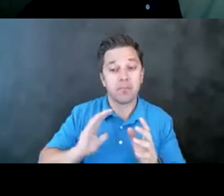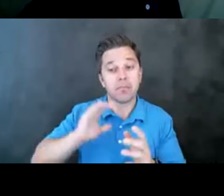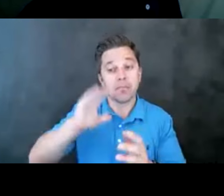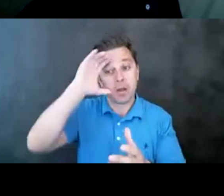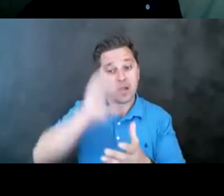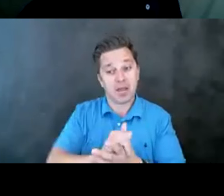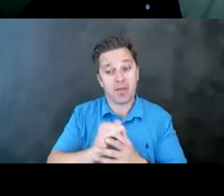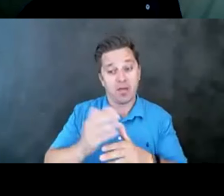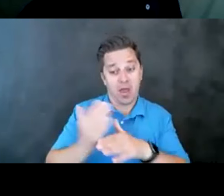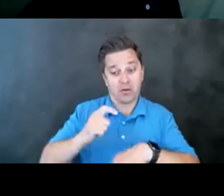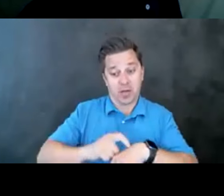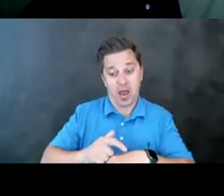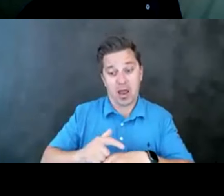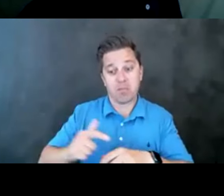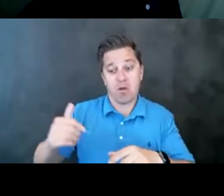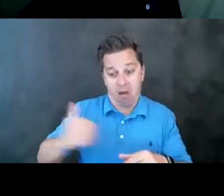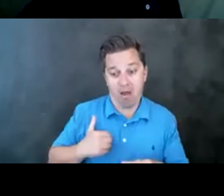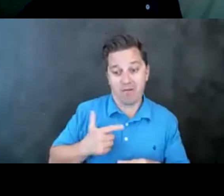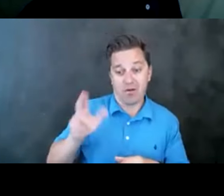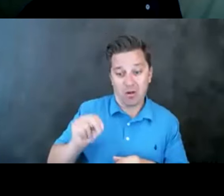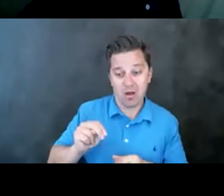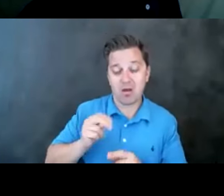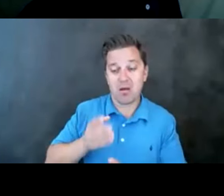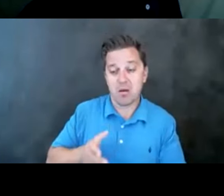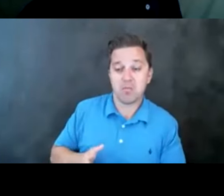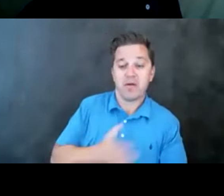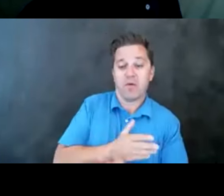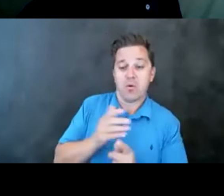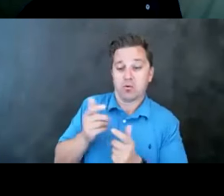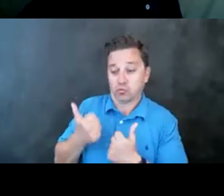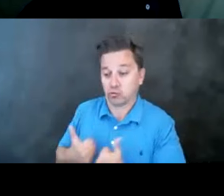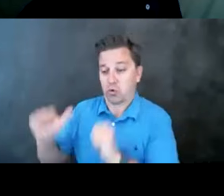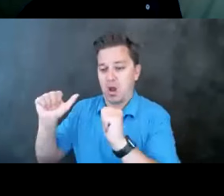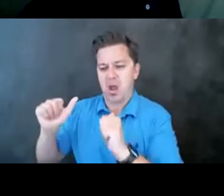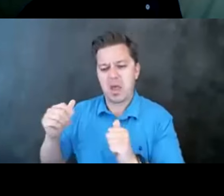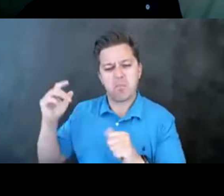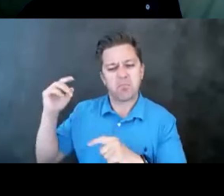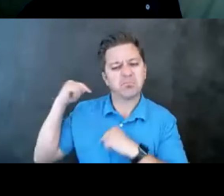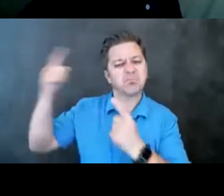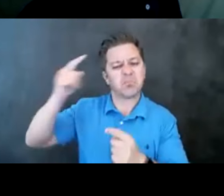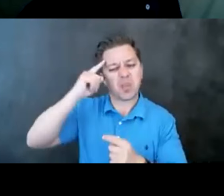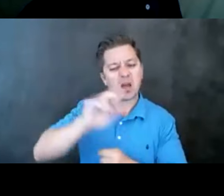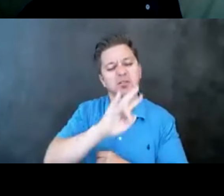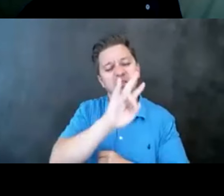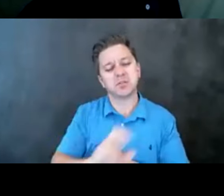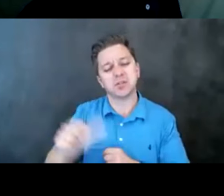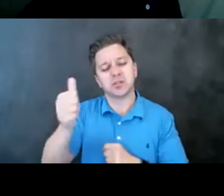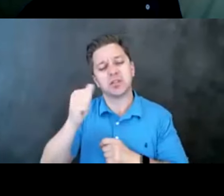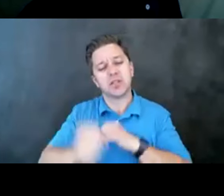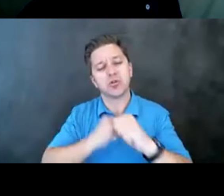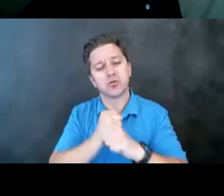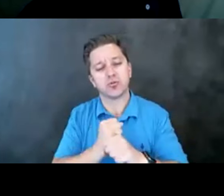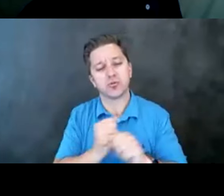firearm prior to using it in an attempt was about seven to 10 years. Most people thought that, you know,